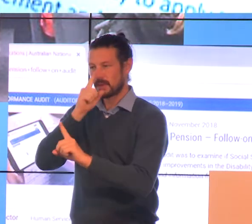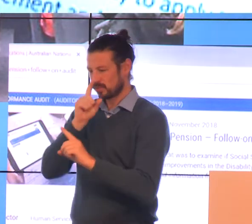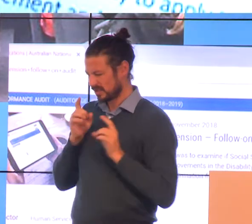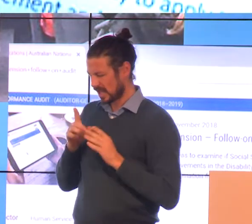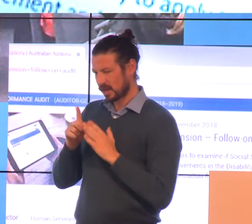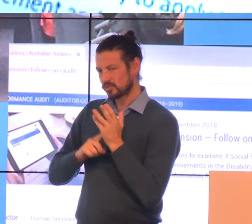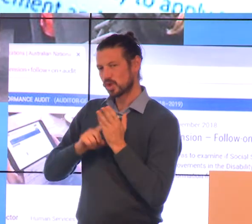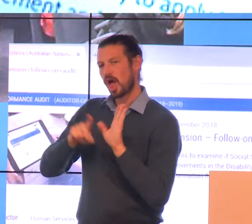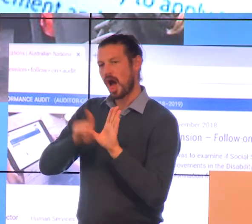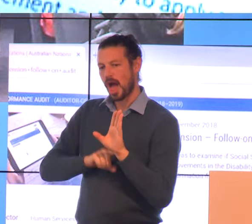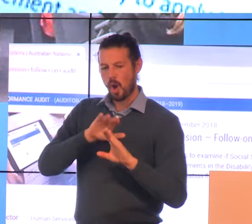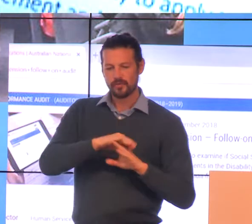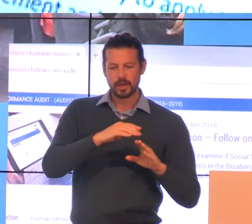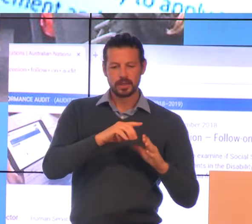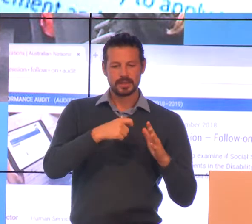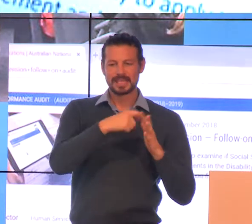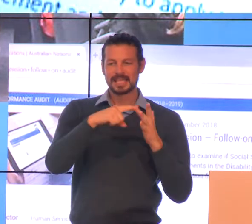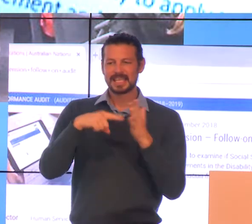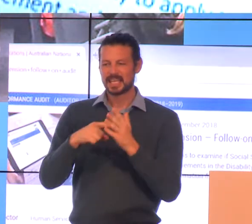kits that we've been talking about.